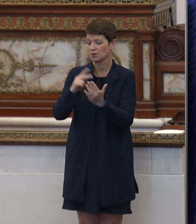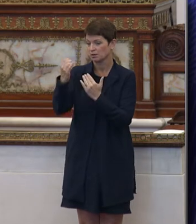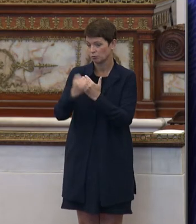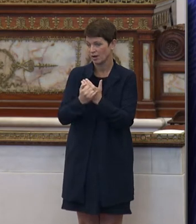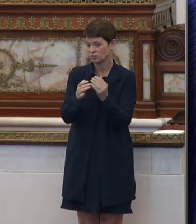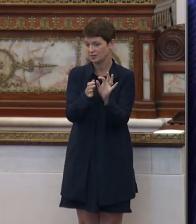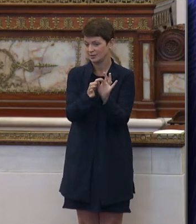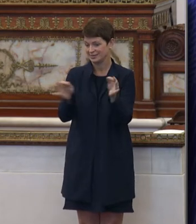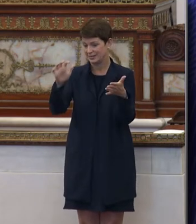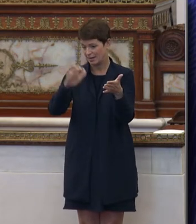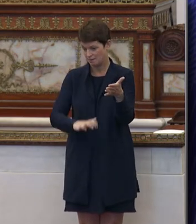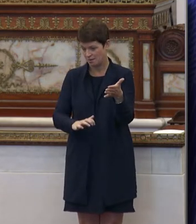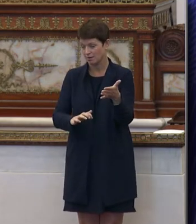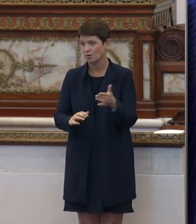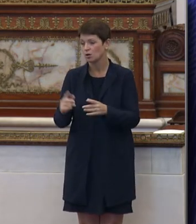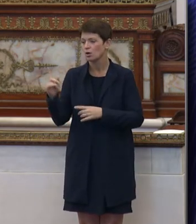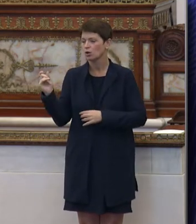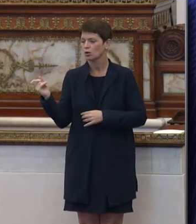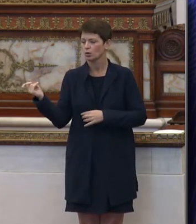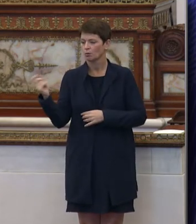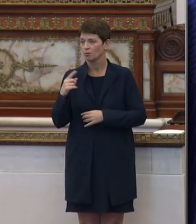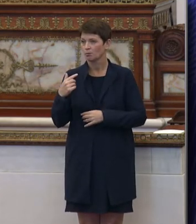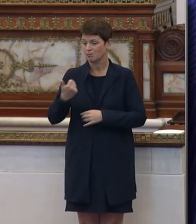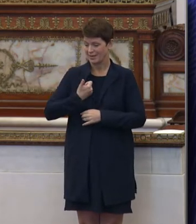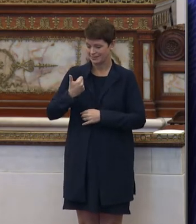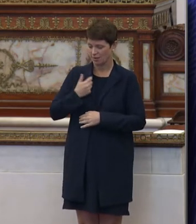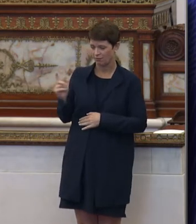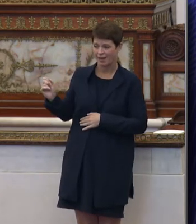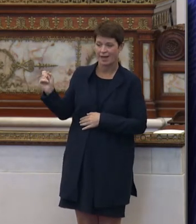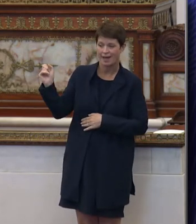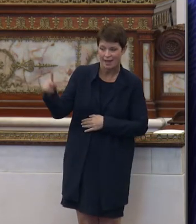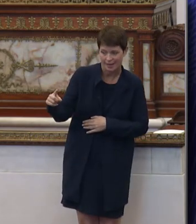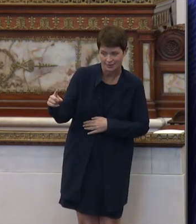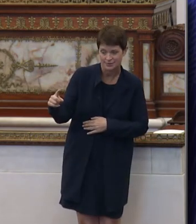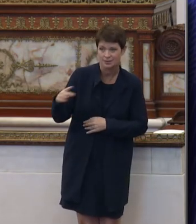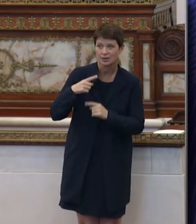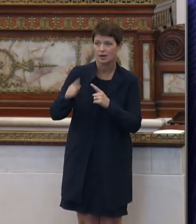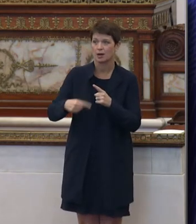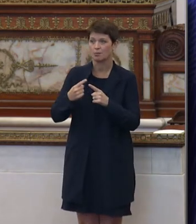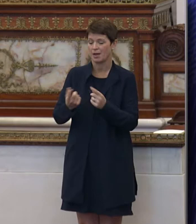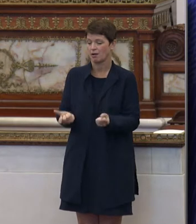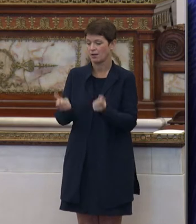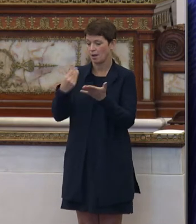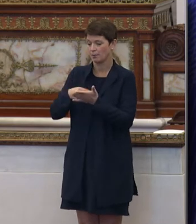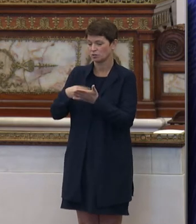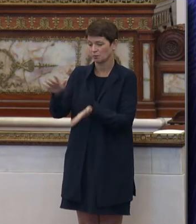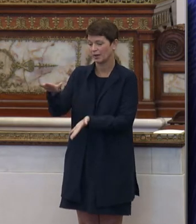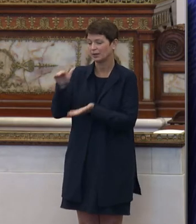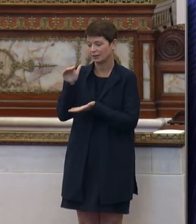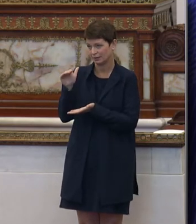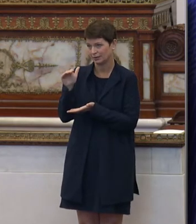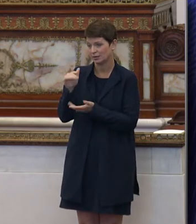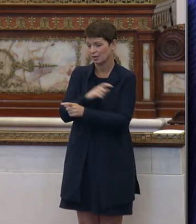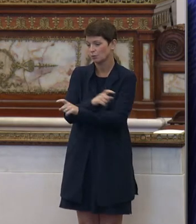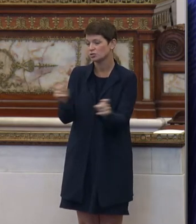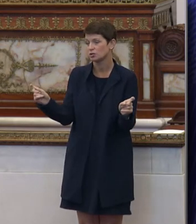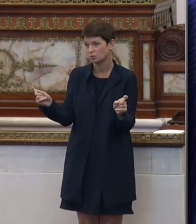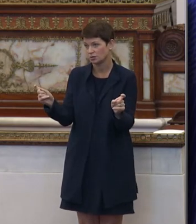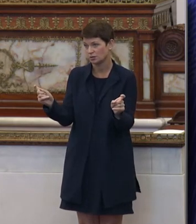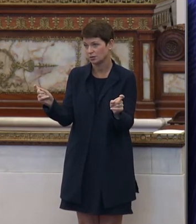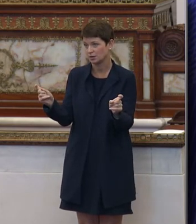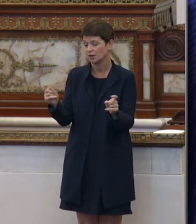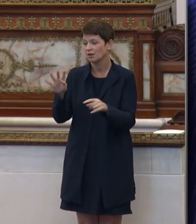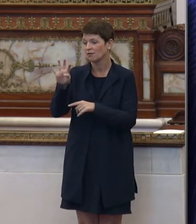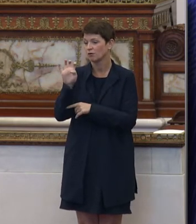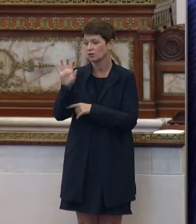statement, and there was a question asked by myself about the amount of funding that was distributed in this